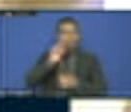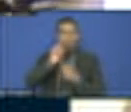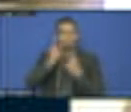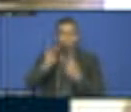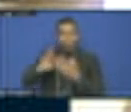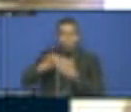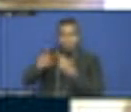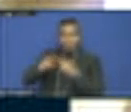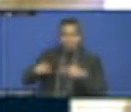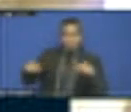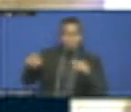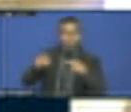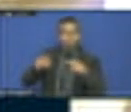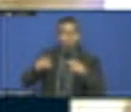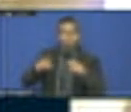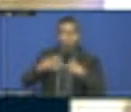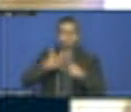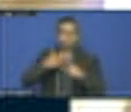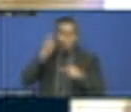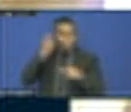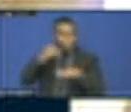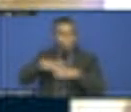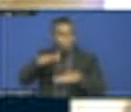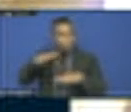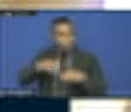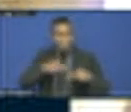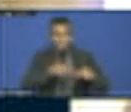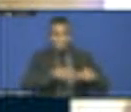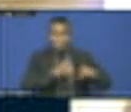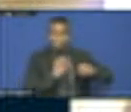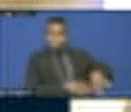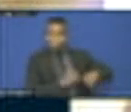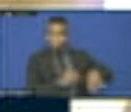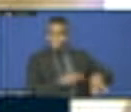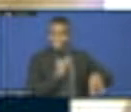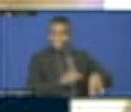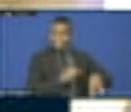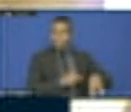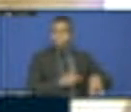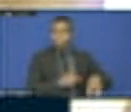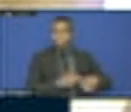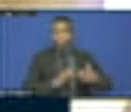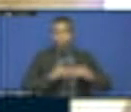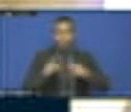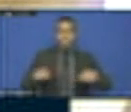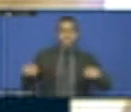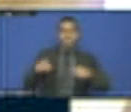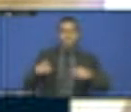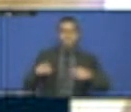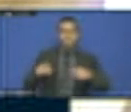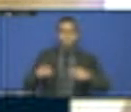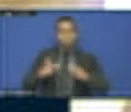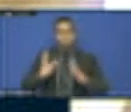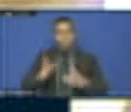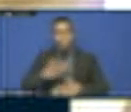people do. So the waste management issue is at the household level, at the community level. So there needs to be education